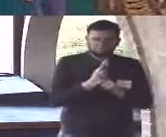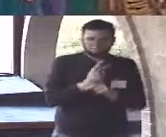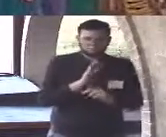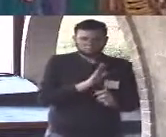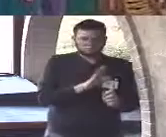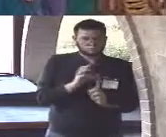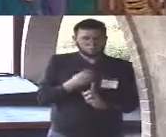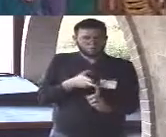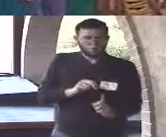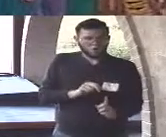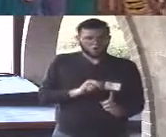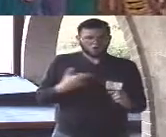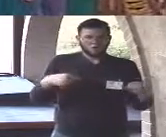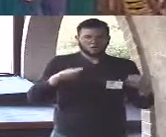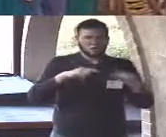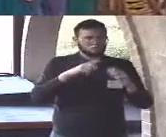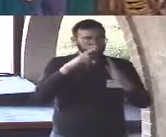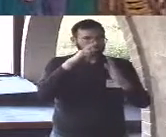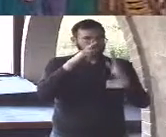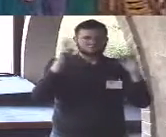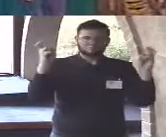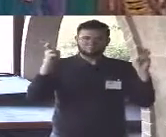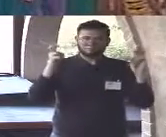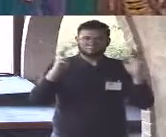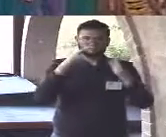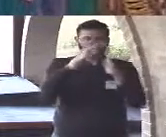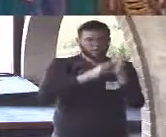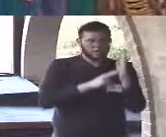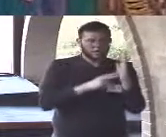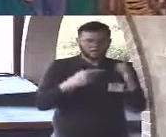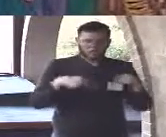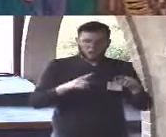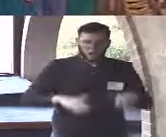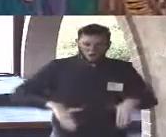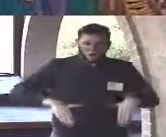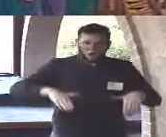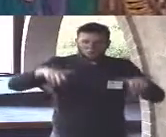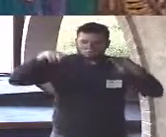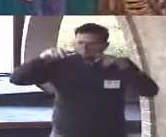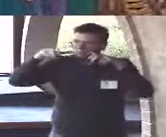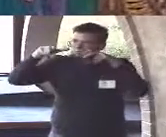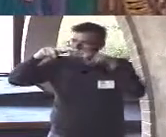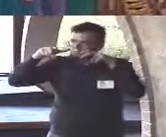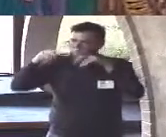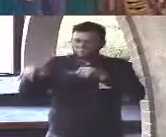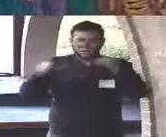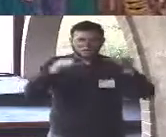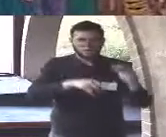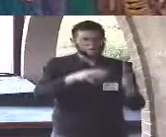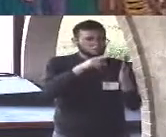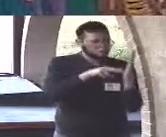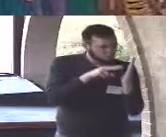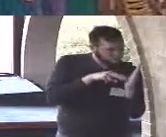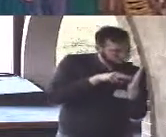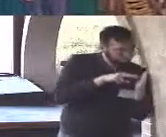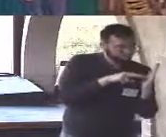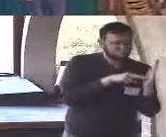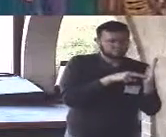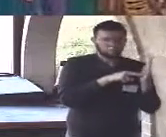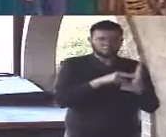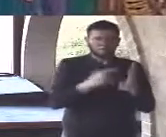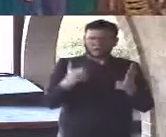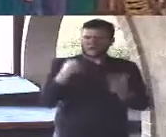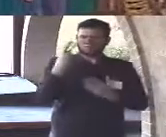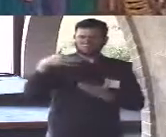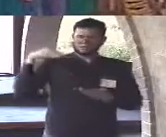of creation now there's a fancy word for the study of how to read and interpret text